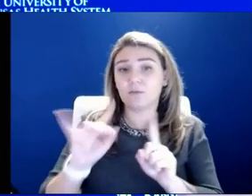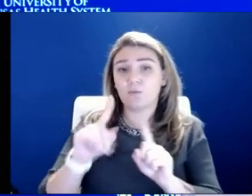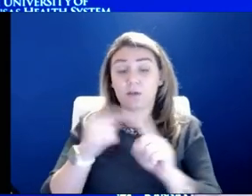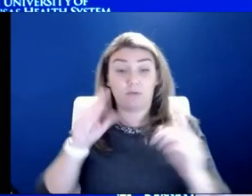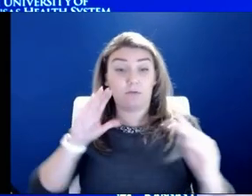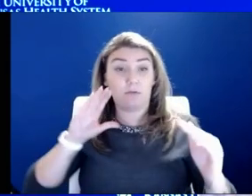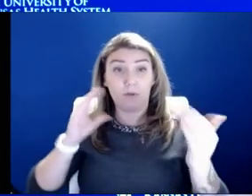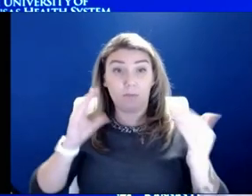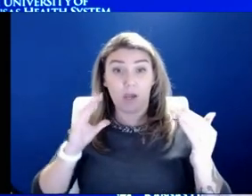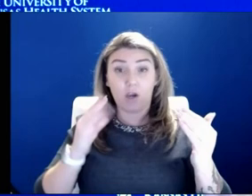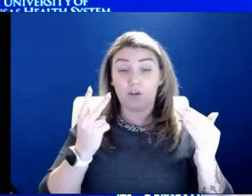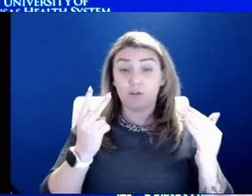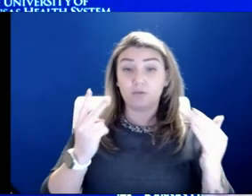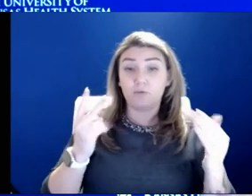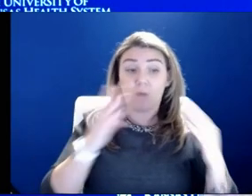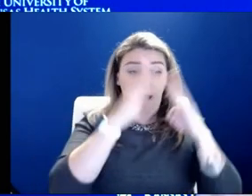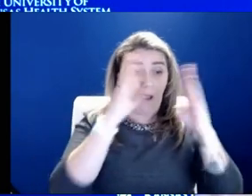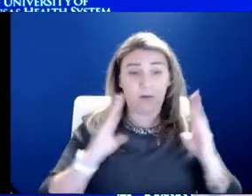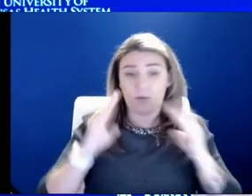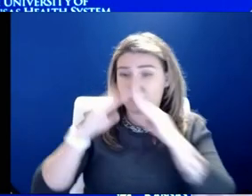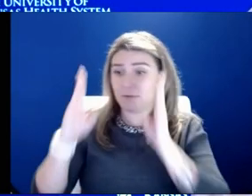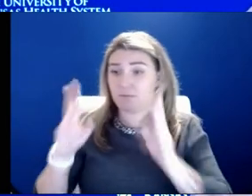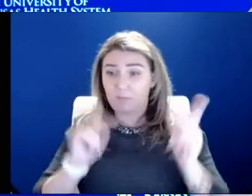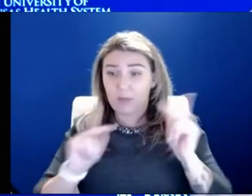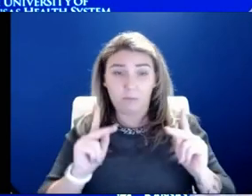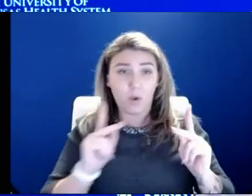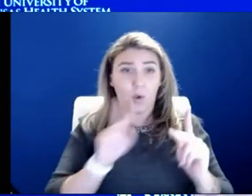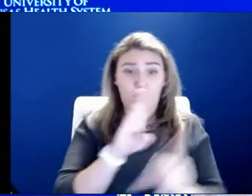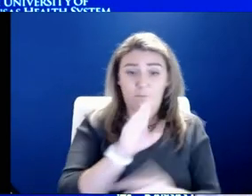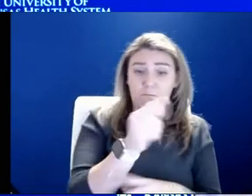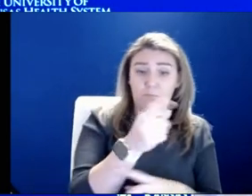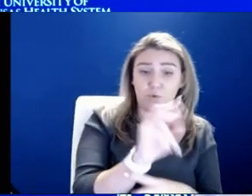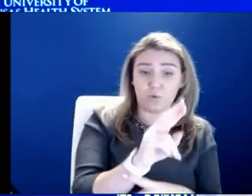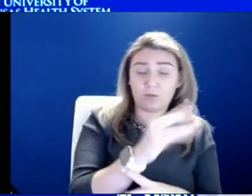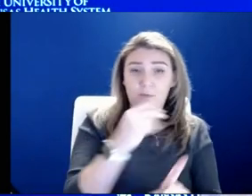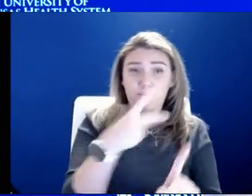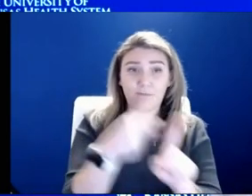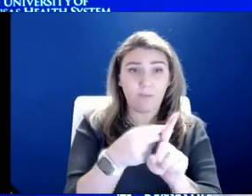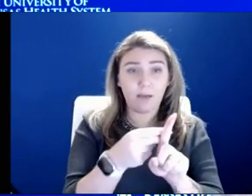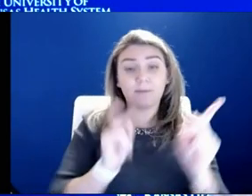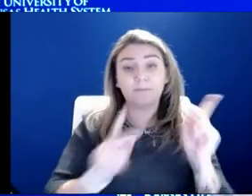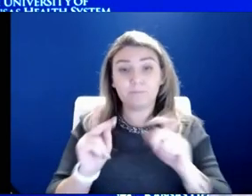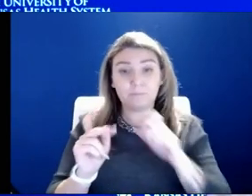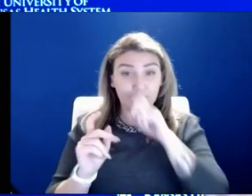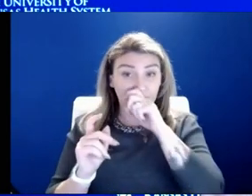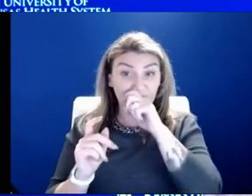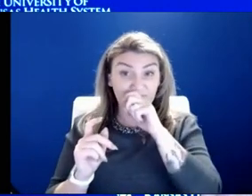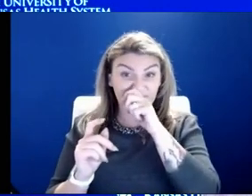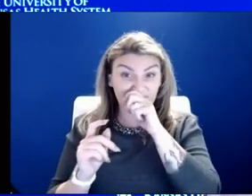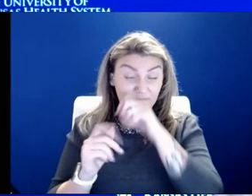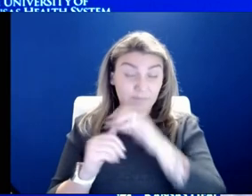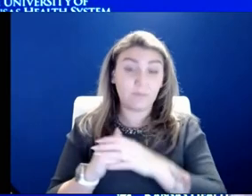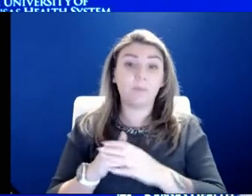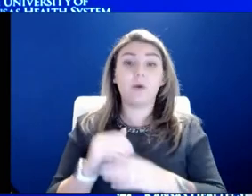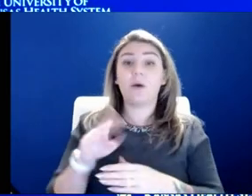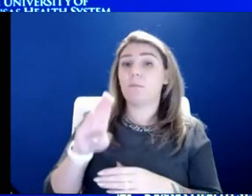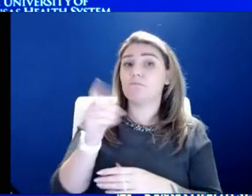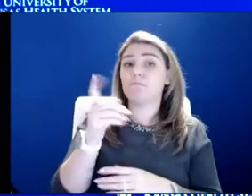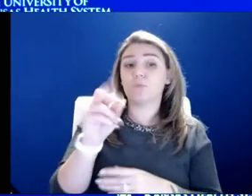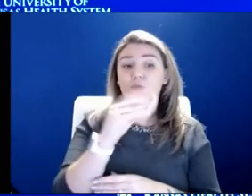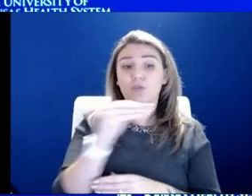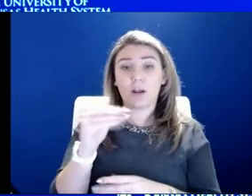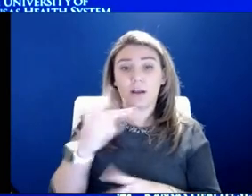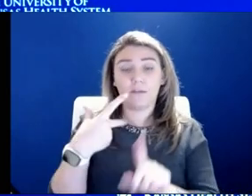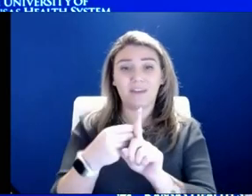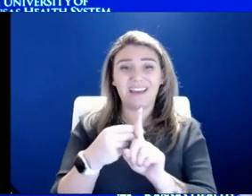households though, or compare people who've been boosted and vaccinated, people who were boosted and vaccinated had less of a chance of getting